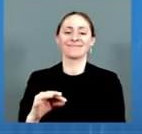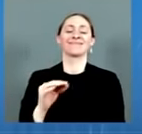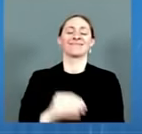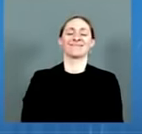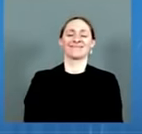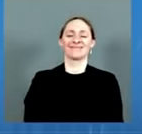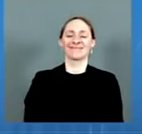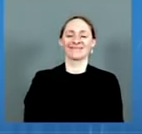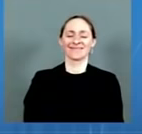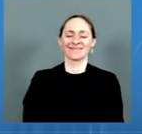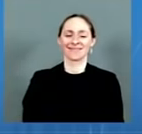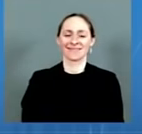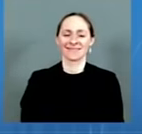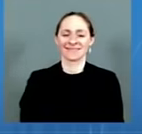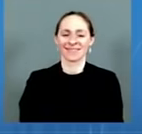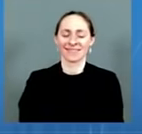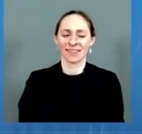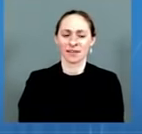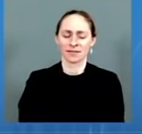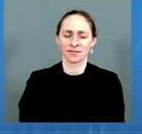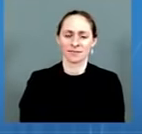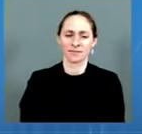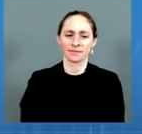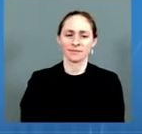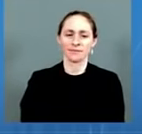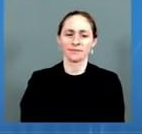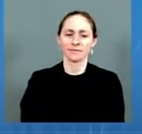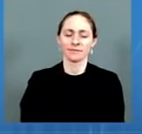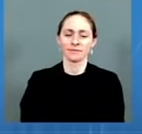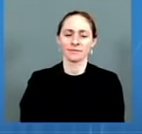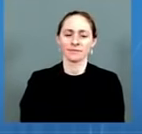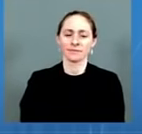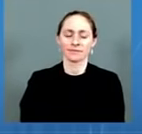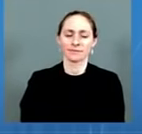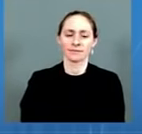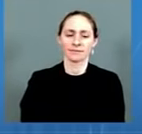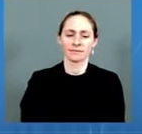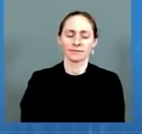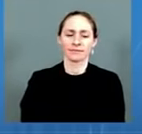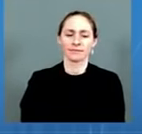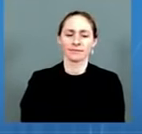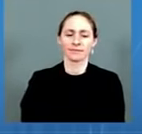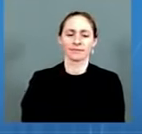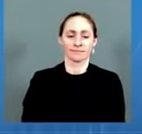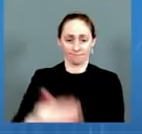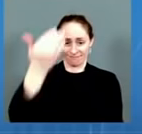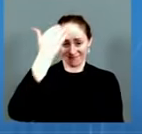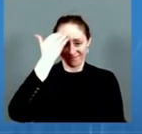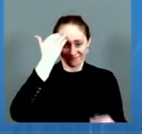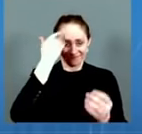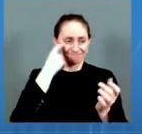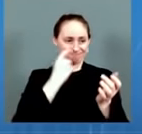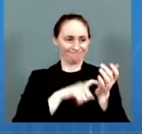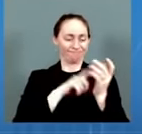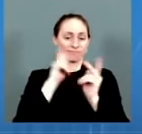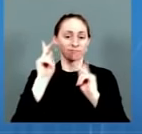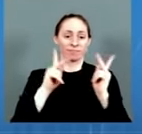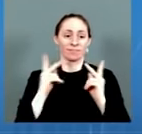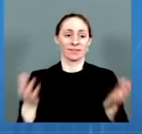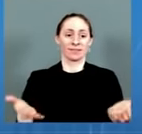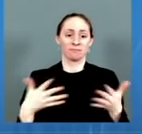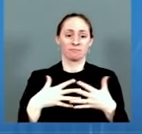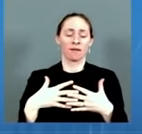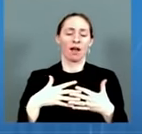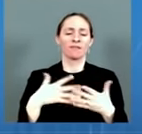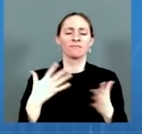Hi. Americans are really tired, and there's kind of a feeling of exhaustion out there from people that I'm talking to. You know, we're